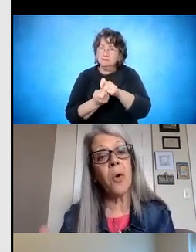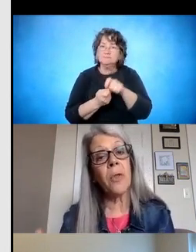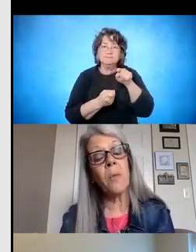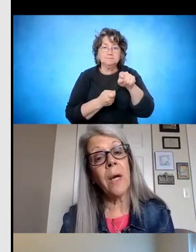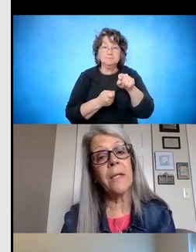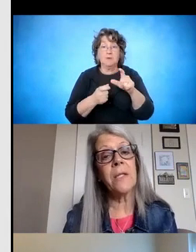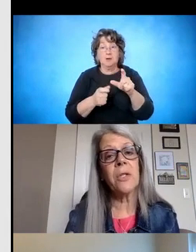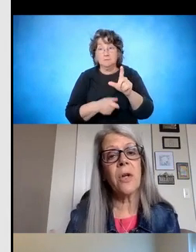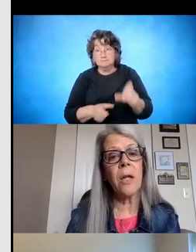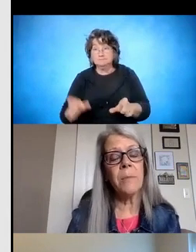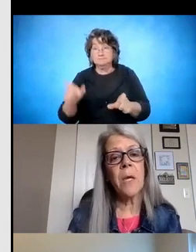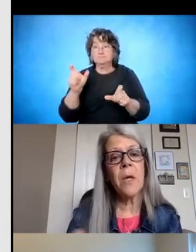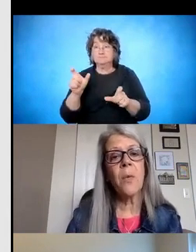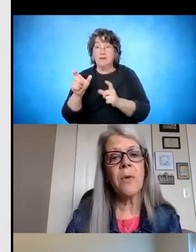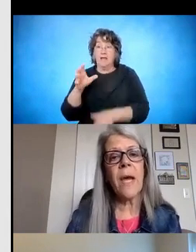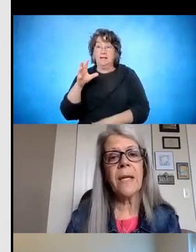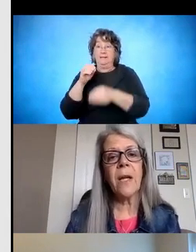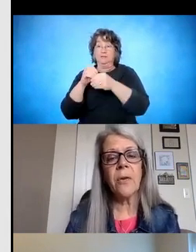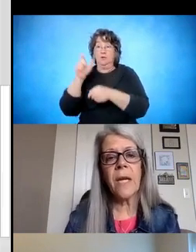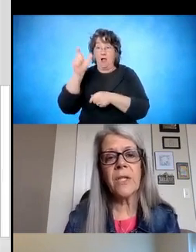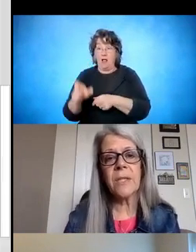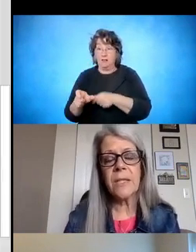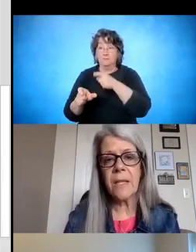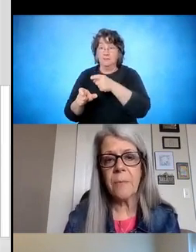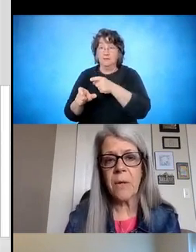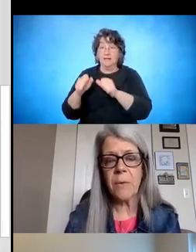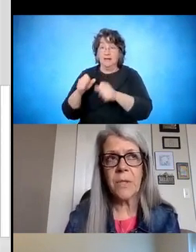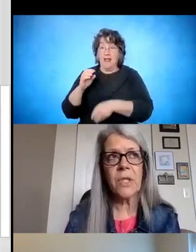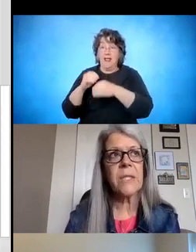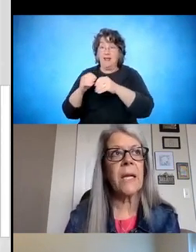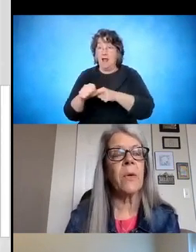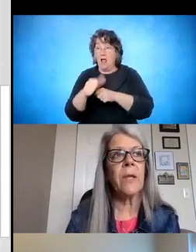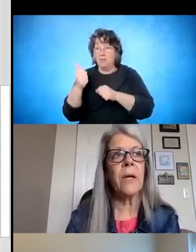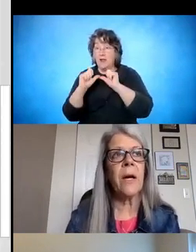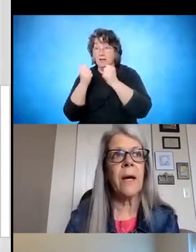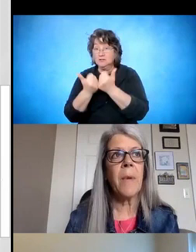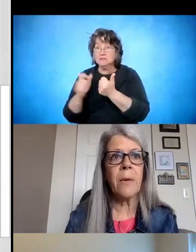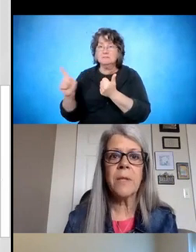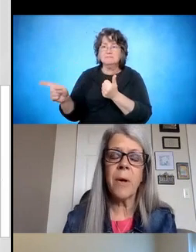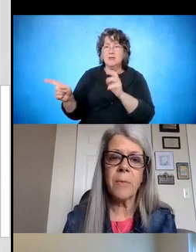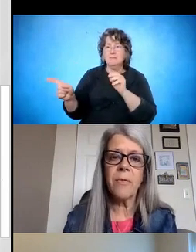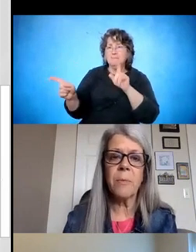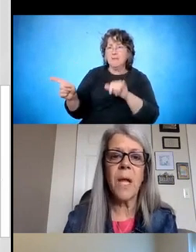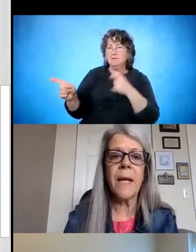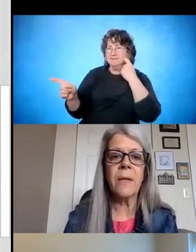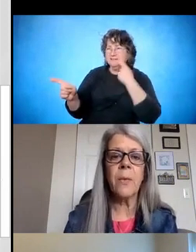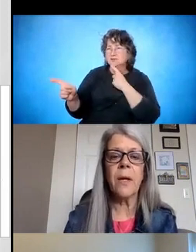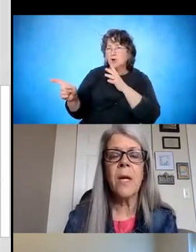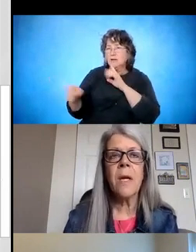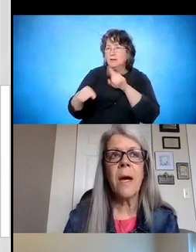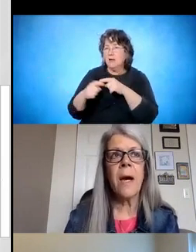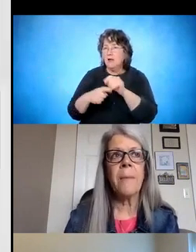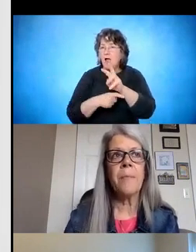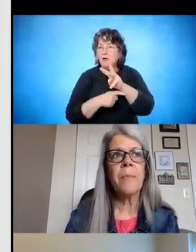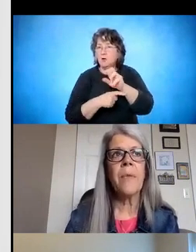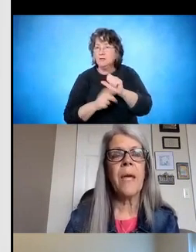can be more than one additional column, where you add in other agencies, like Mary was just saying with the Iowa Department for the Blind, where